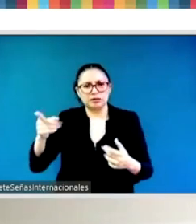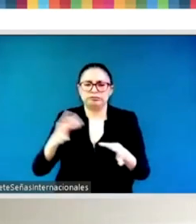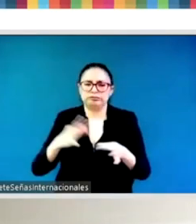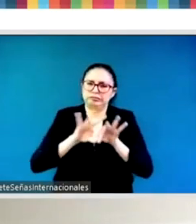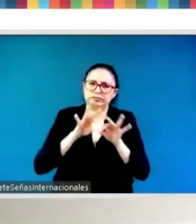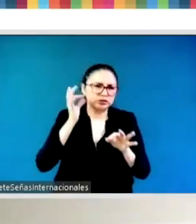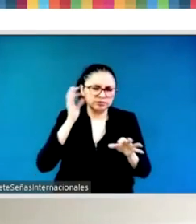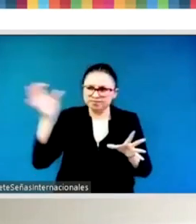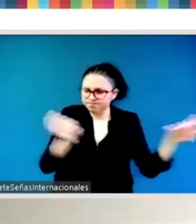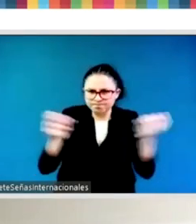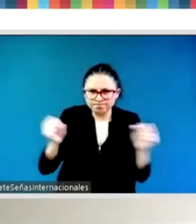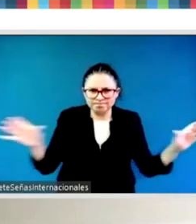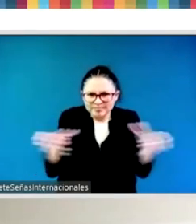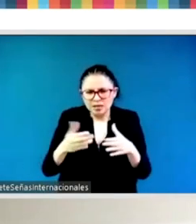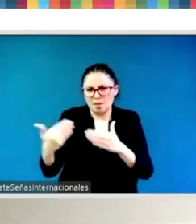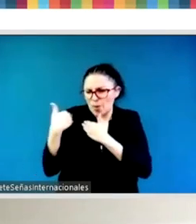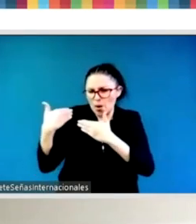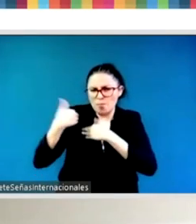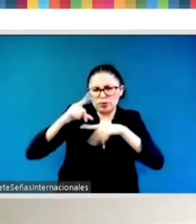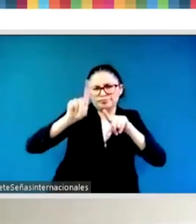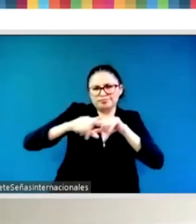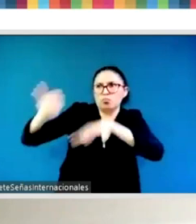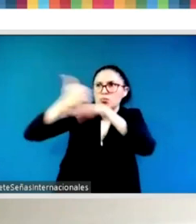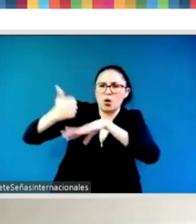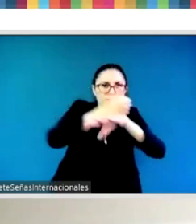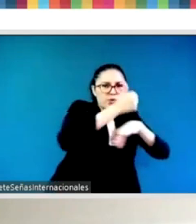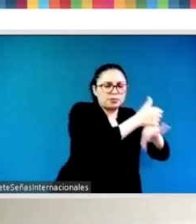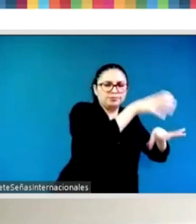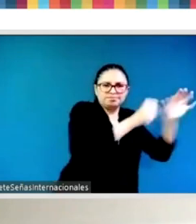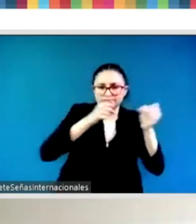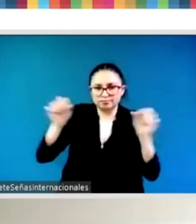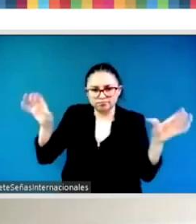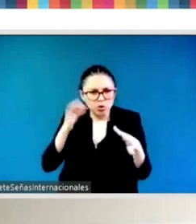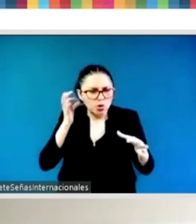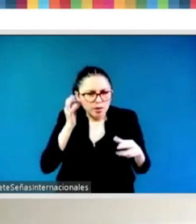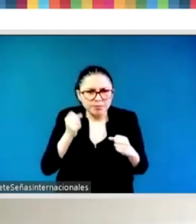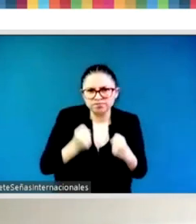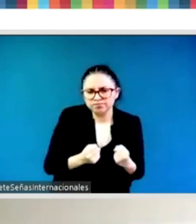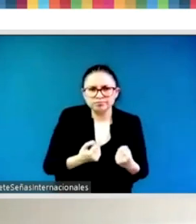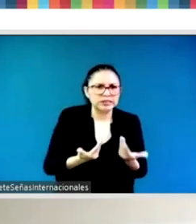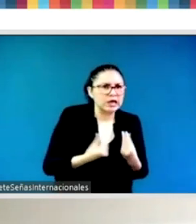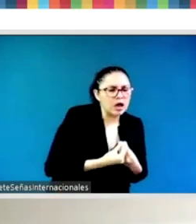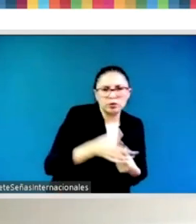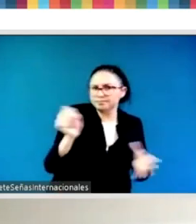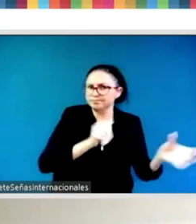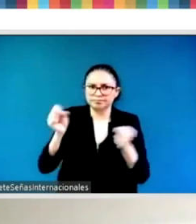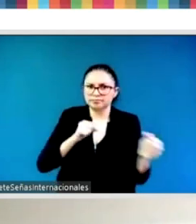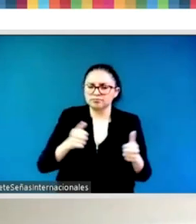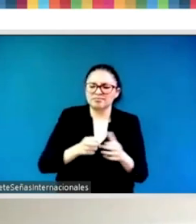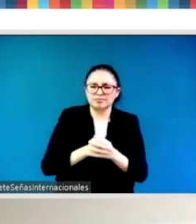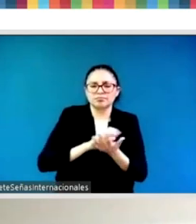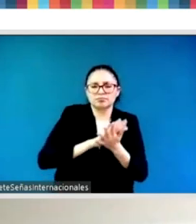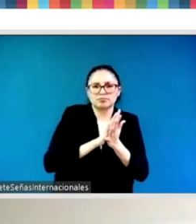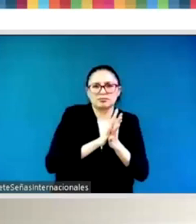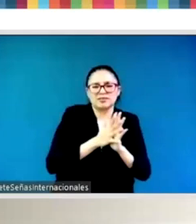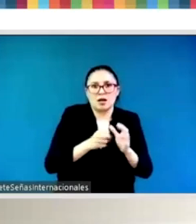it is how it does automatically have a transformative effect in a way but still increasing um